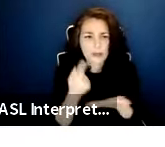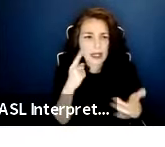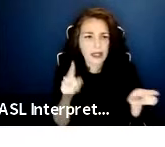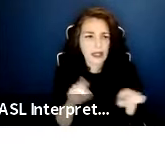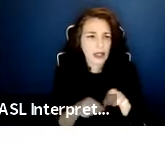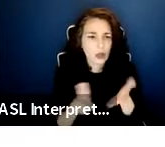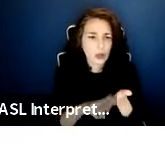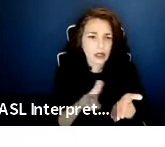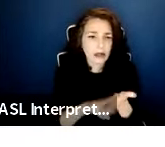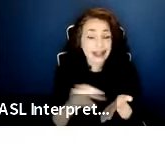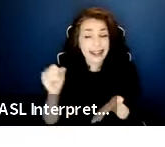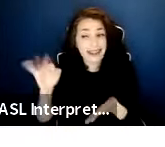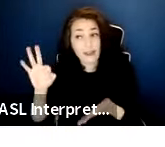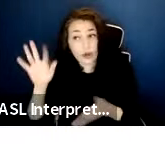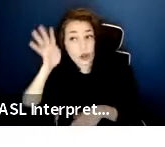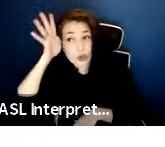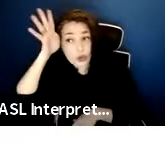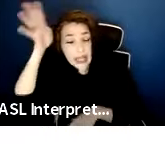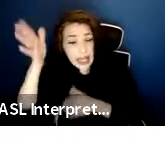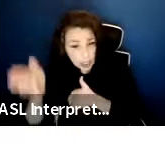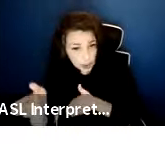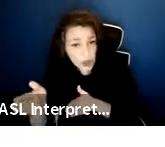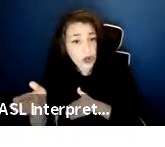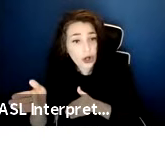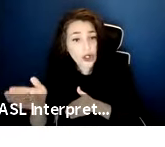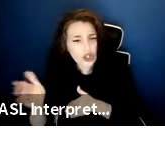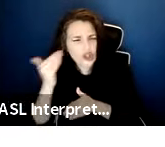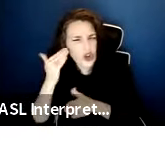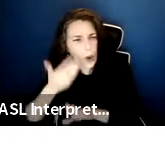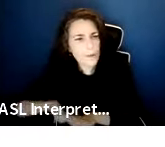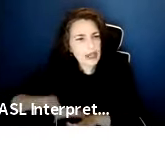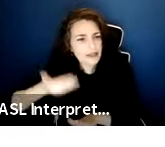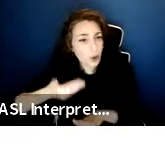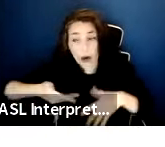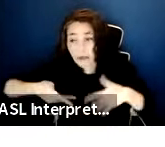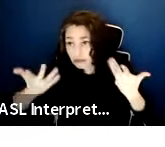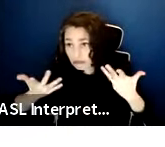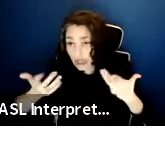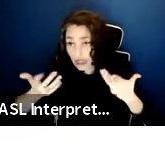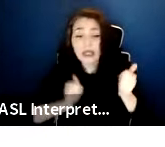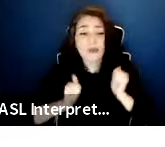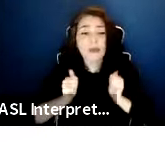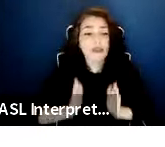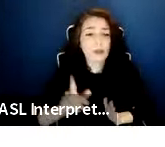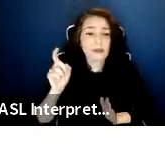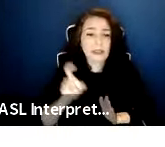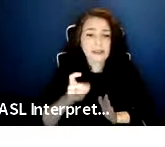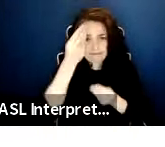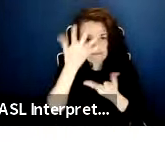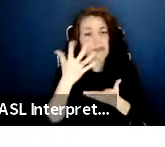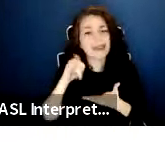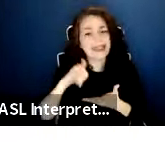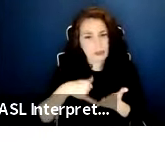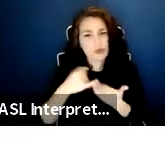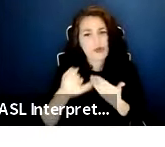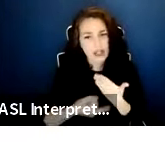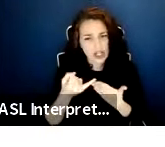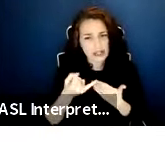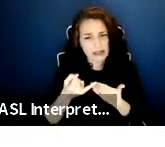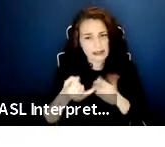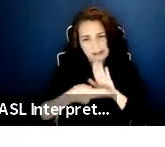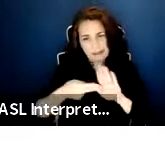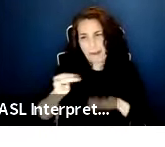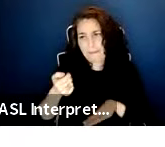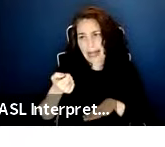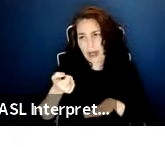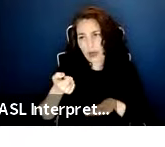a micro-budget project, you should make sure that your performers know. Performers should always be informed that they're working under the micro-budget agreement. You